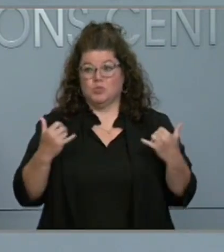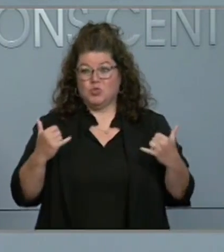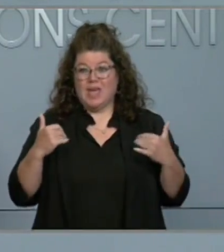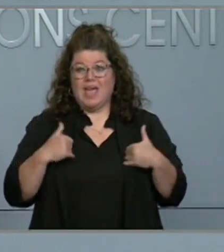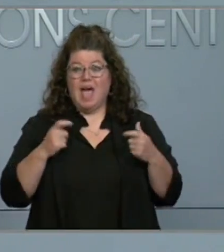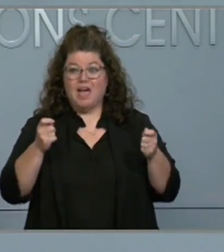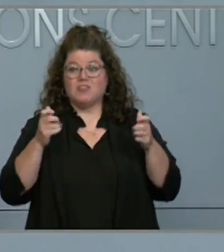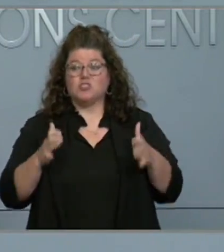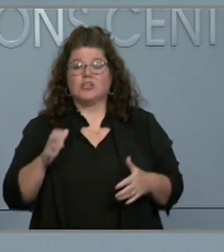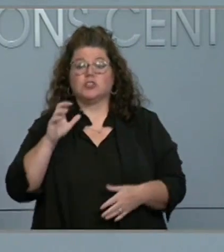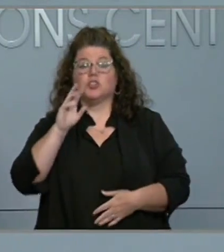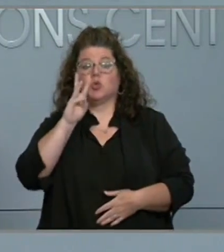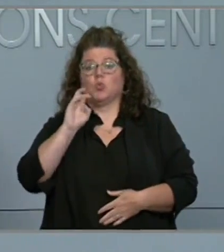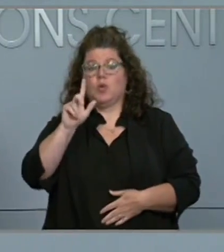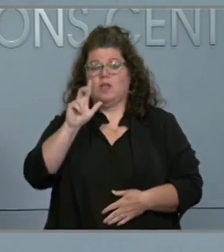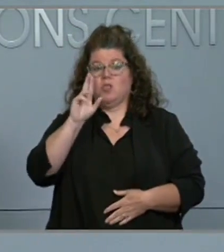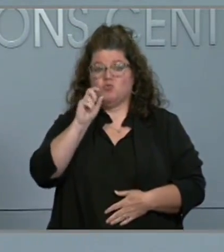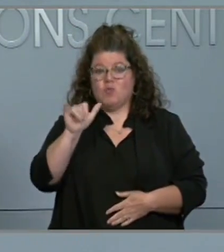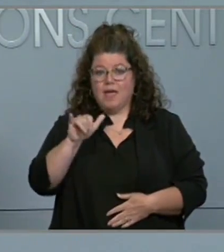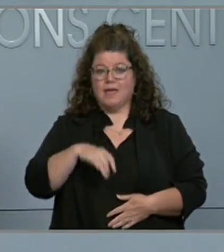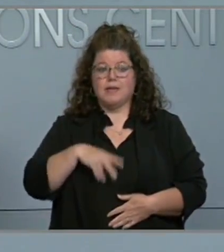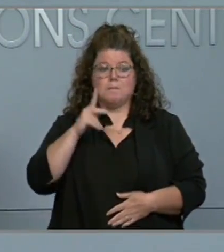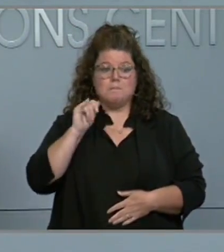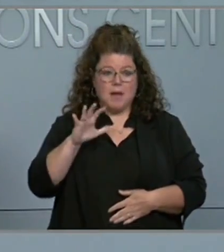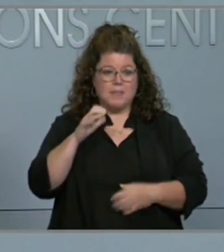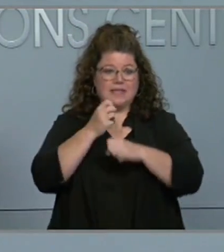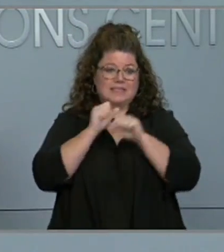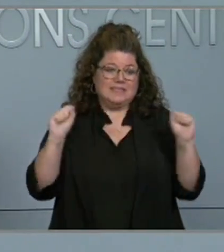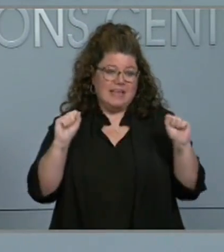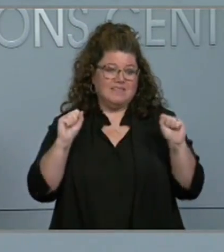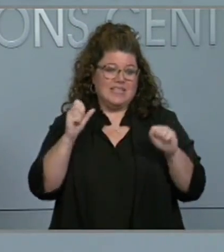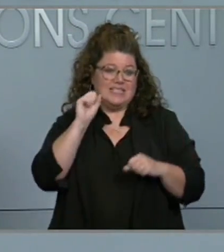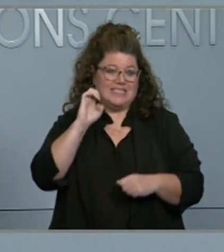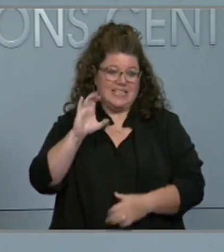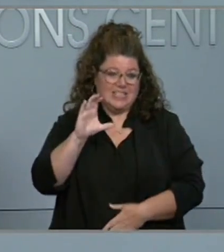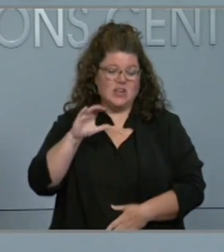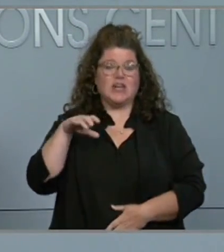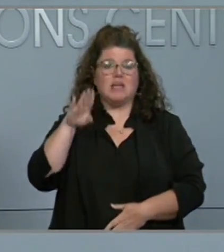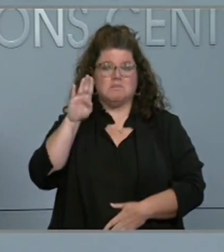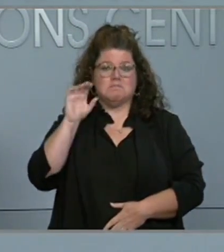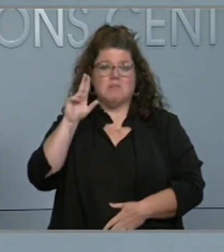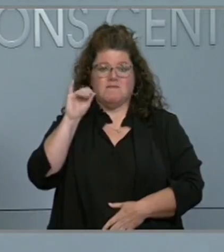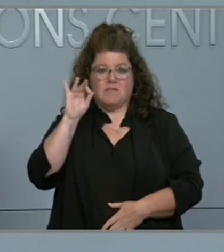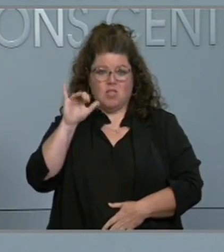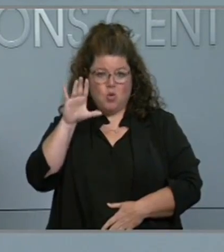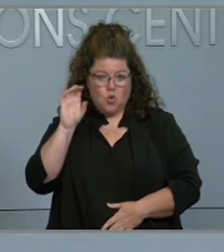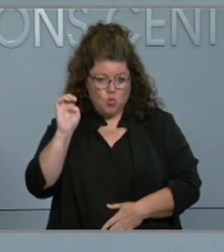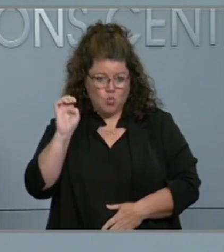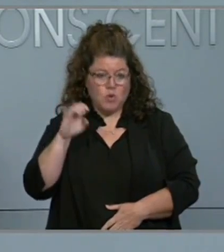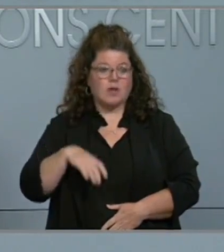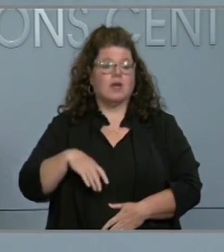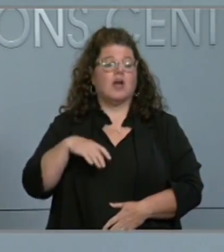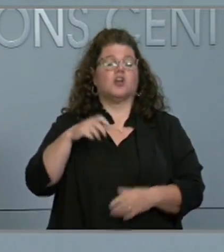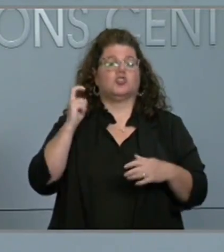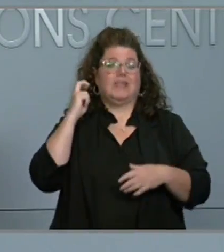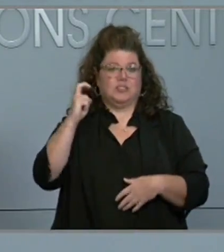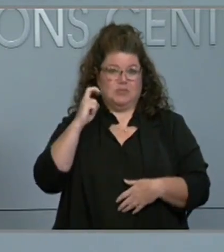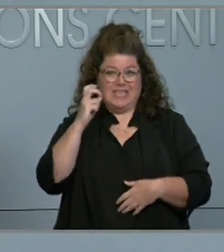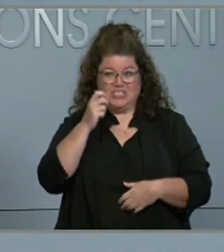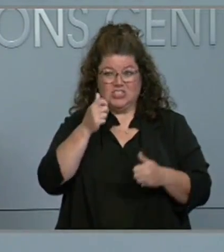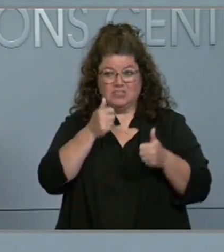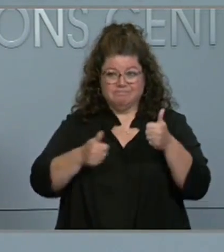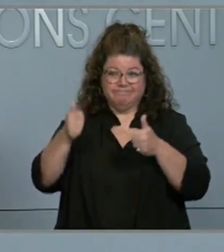Director, Will Ray, Public Safety Secretary, Eddie Buffalo, our Transportation Secretary, Eric